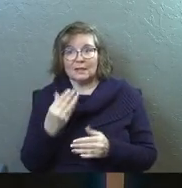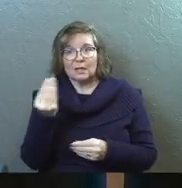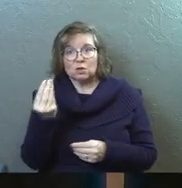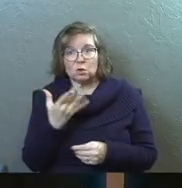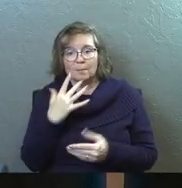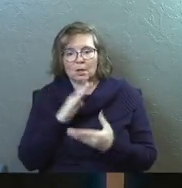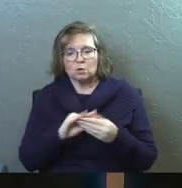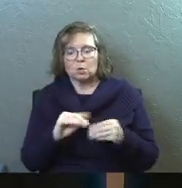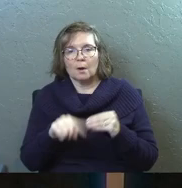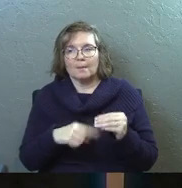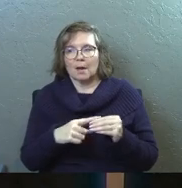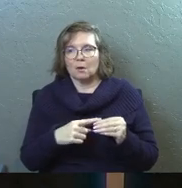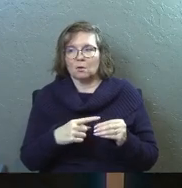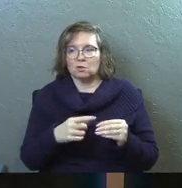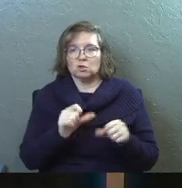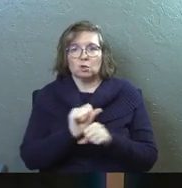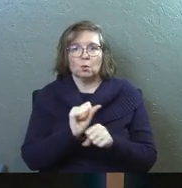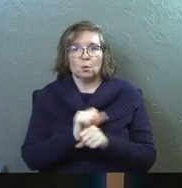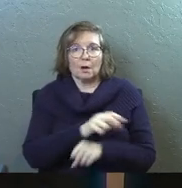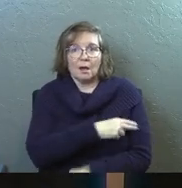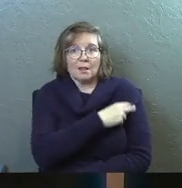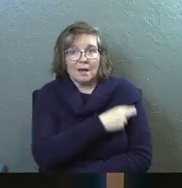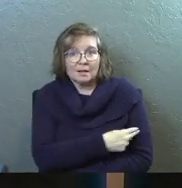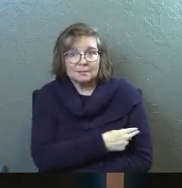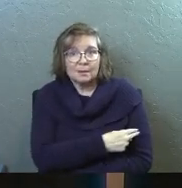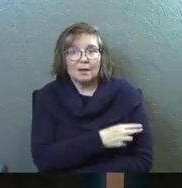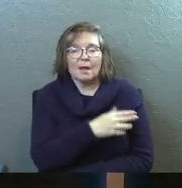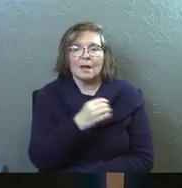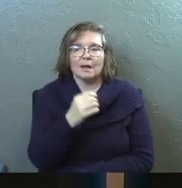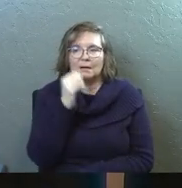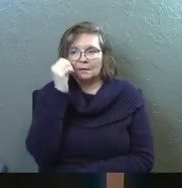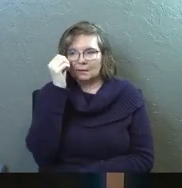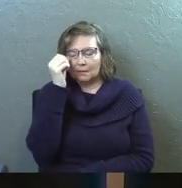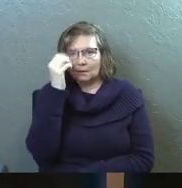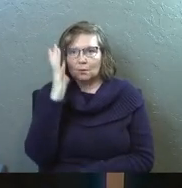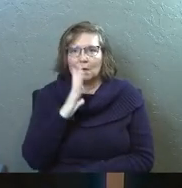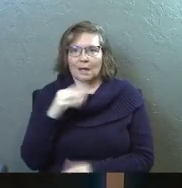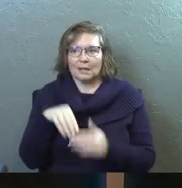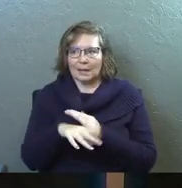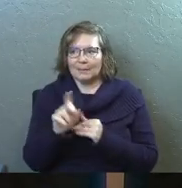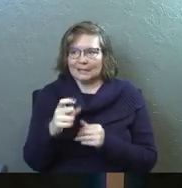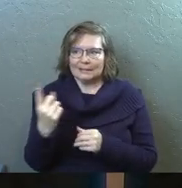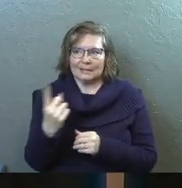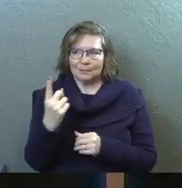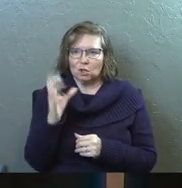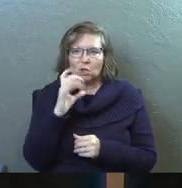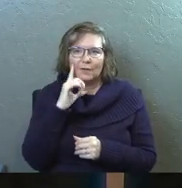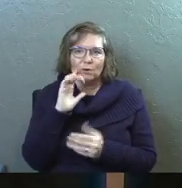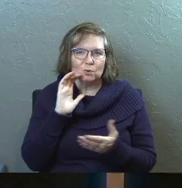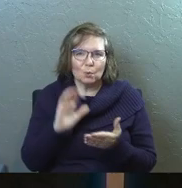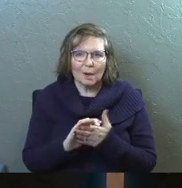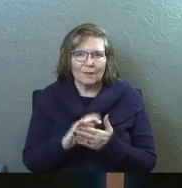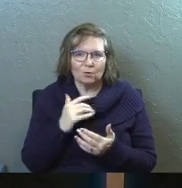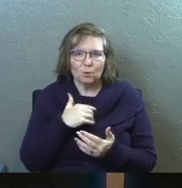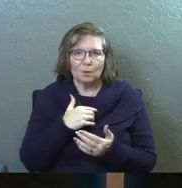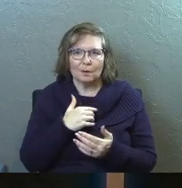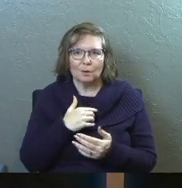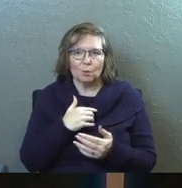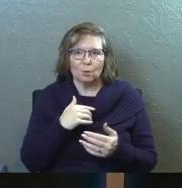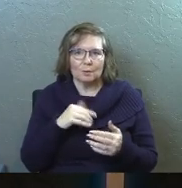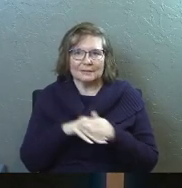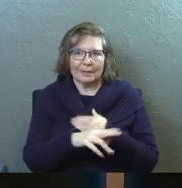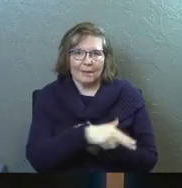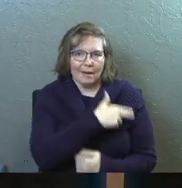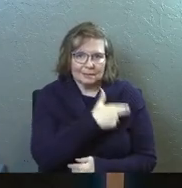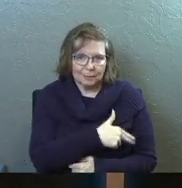I talked me their story about, she was working in the hospital and there was this guy that came in and needed something. was looking for his wife who'd been admitted like